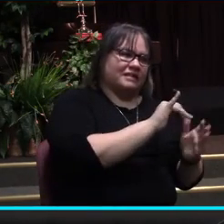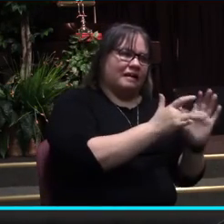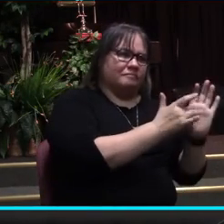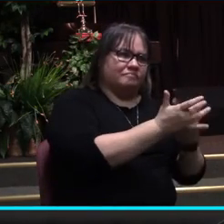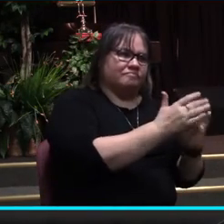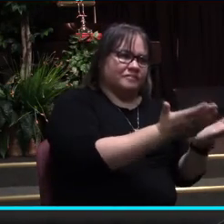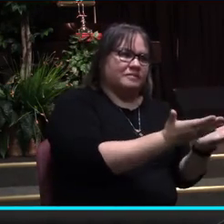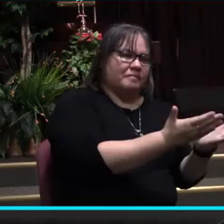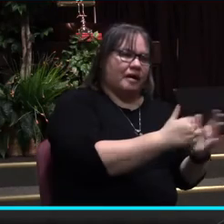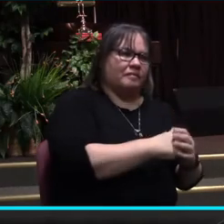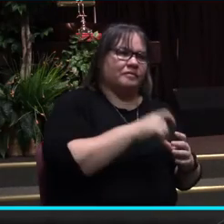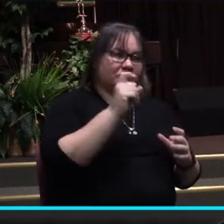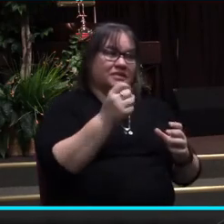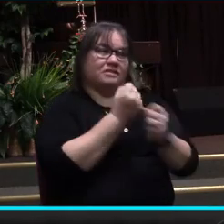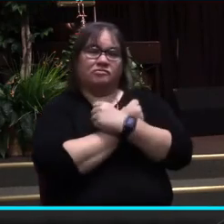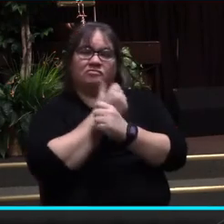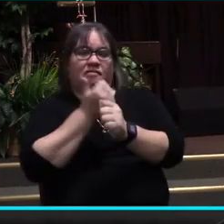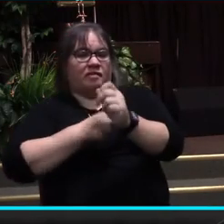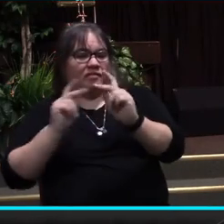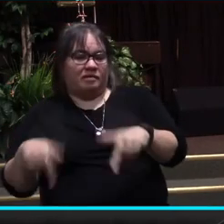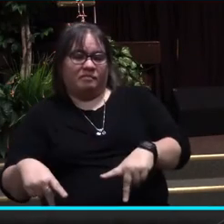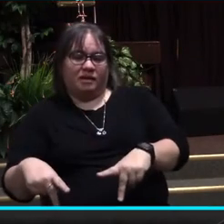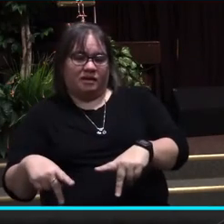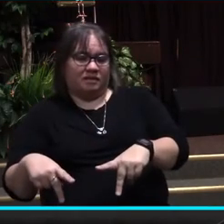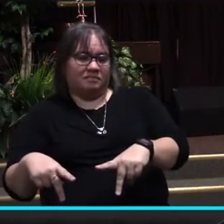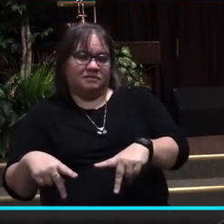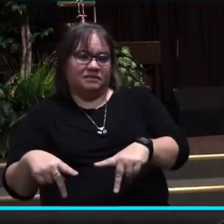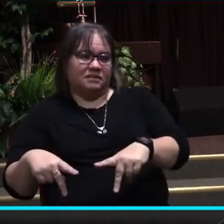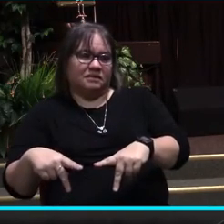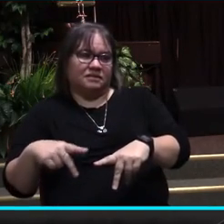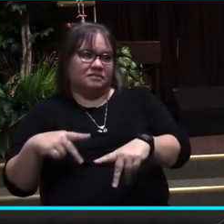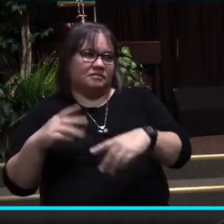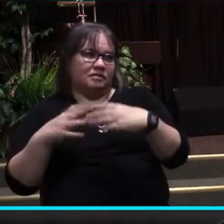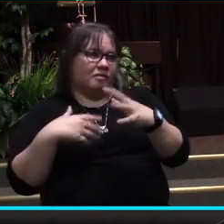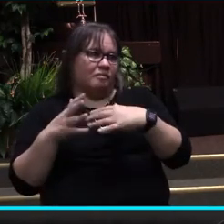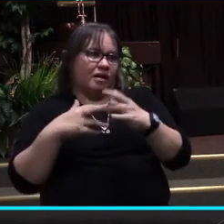everyone regardless of whether or not. It